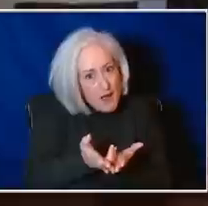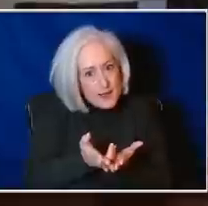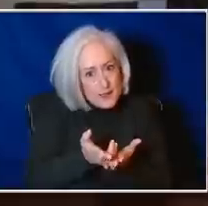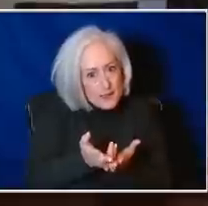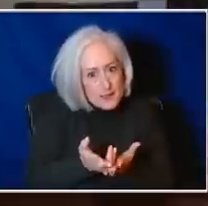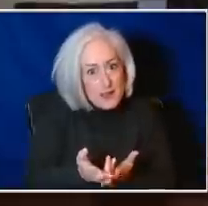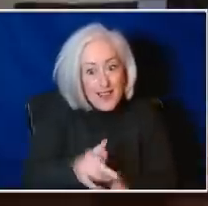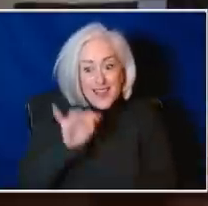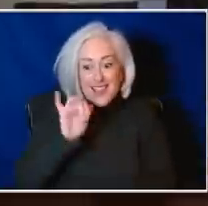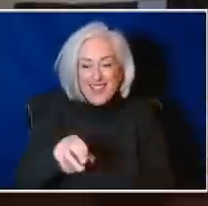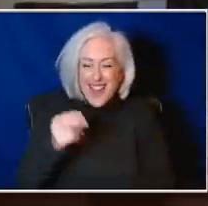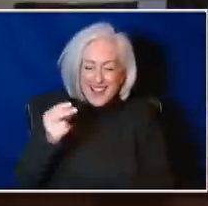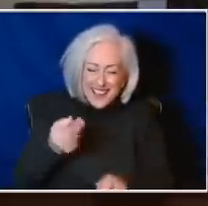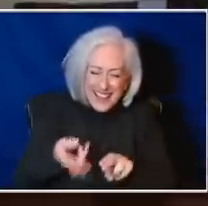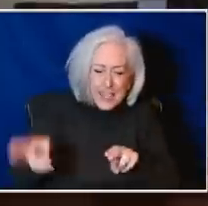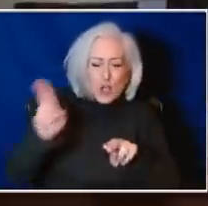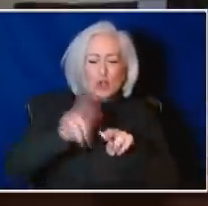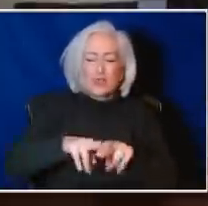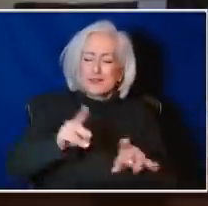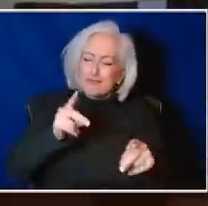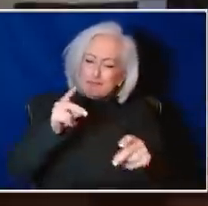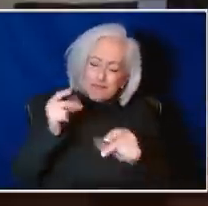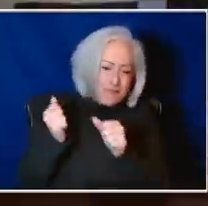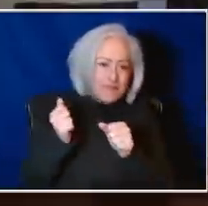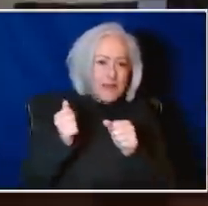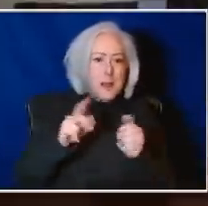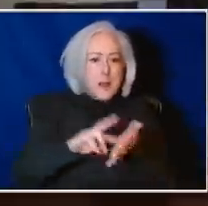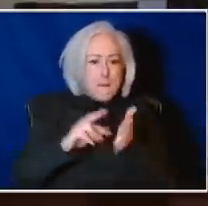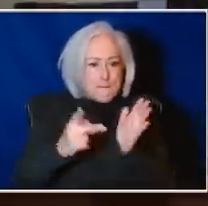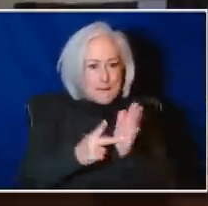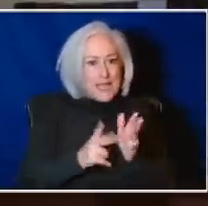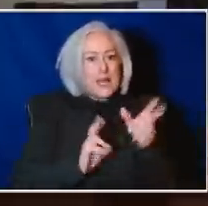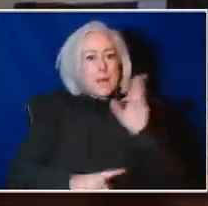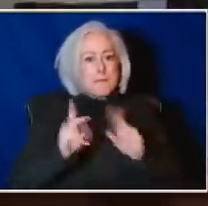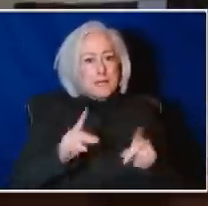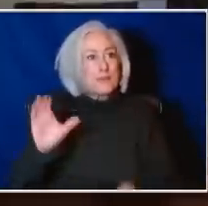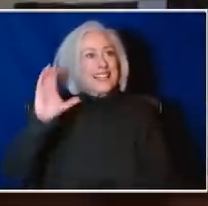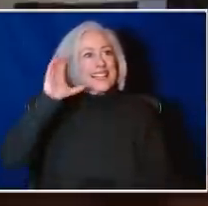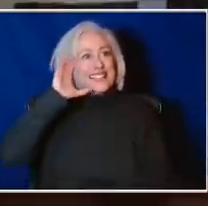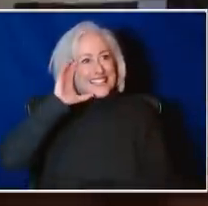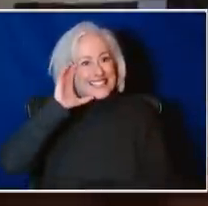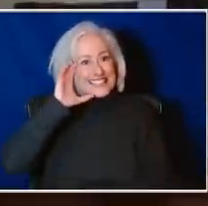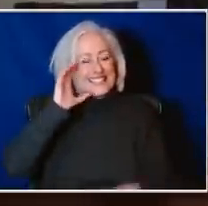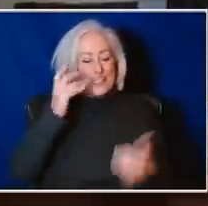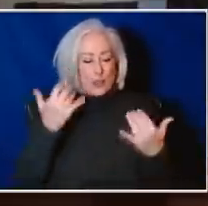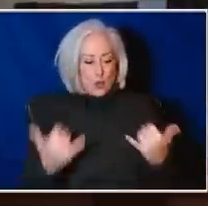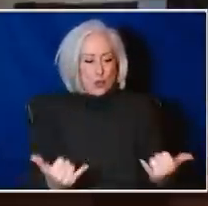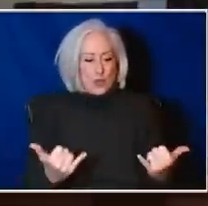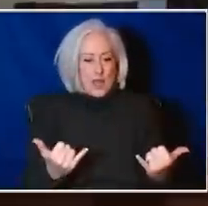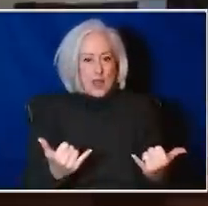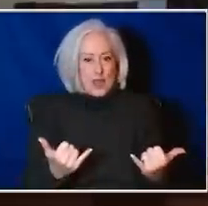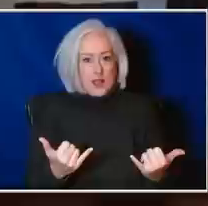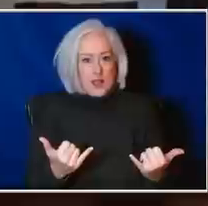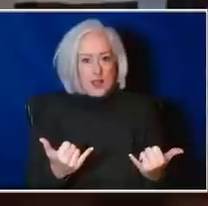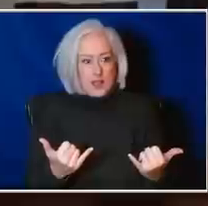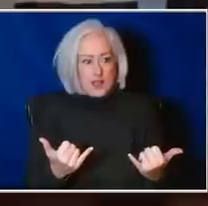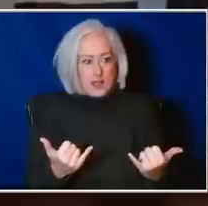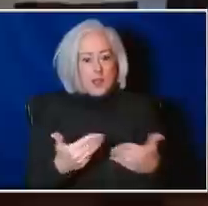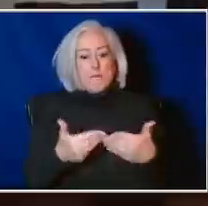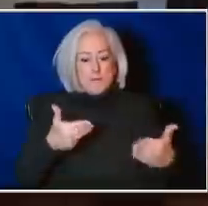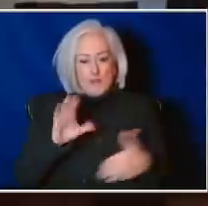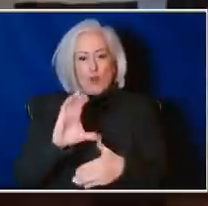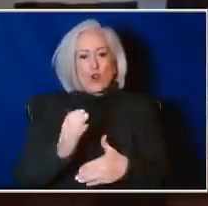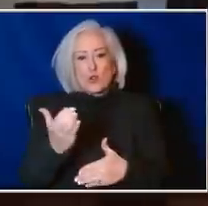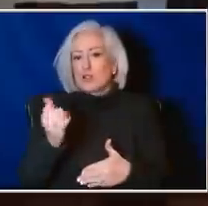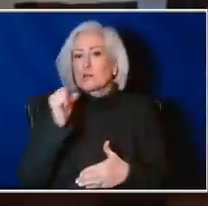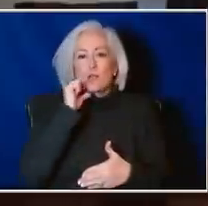subvariants means that there are very likely people listening to our voice today that by Christmastime are